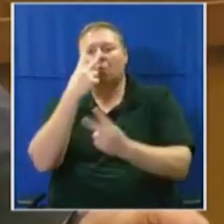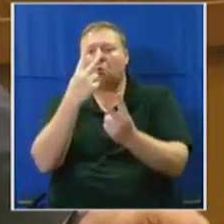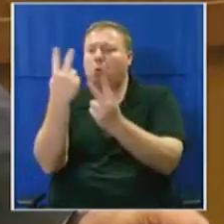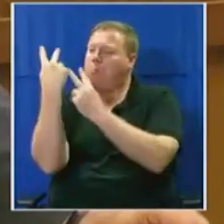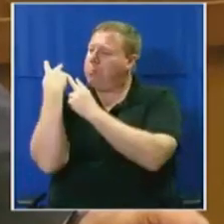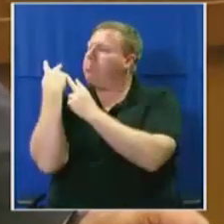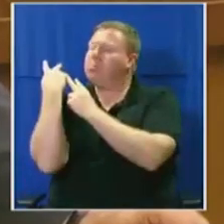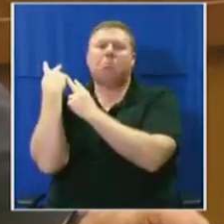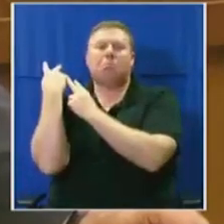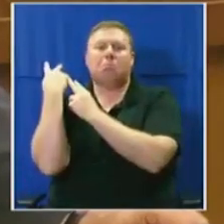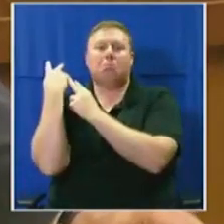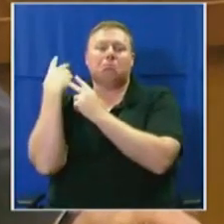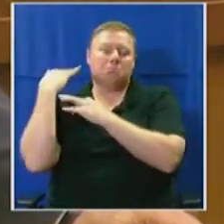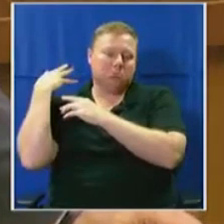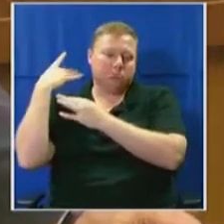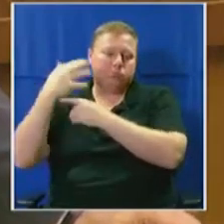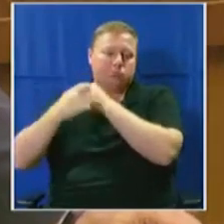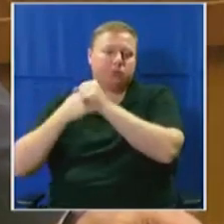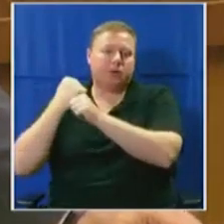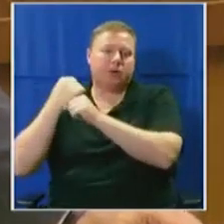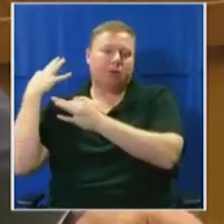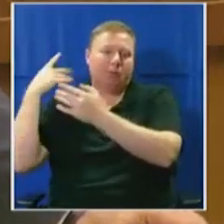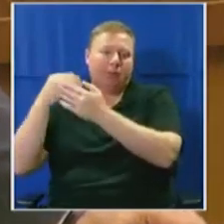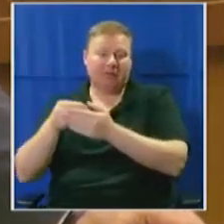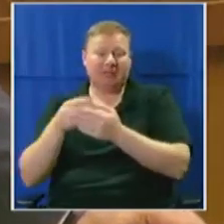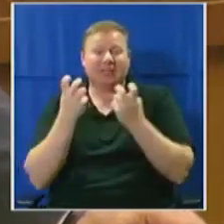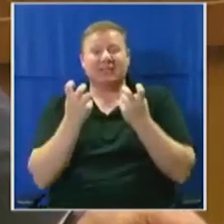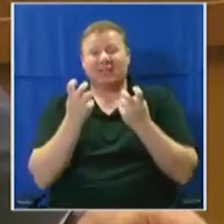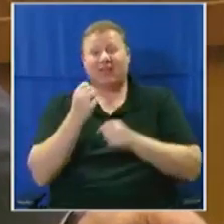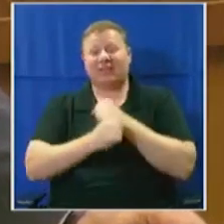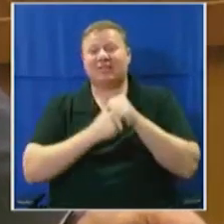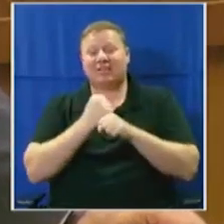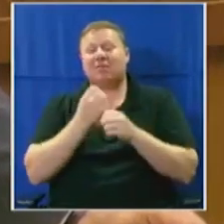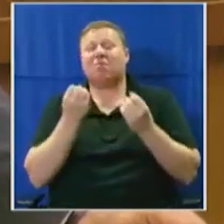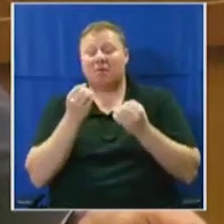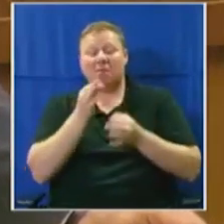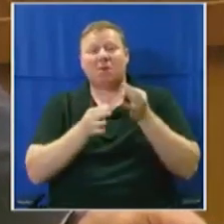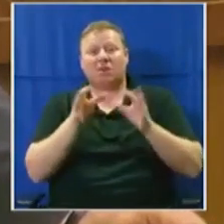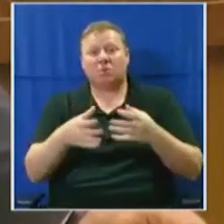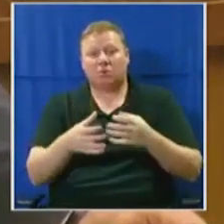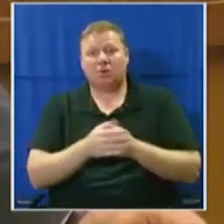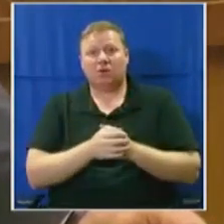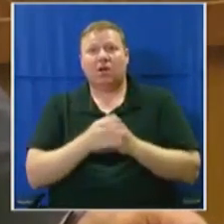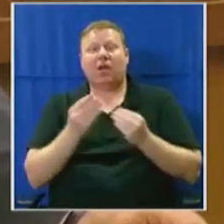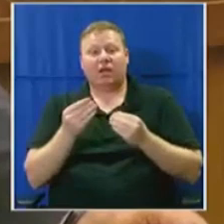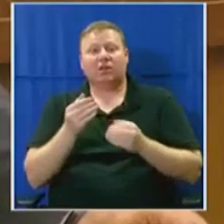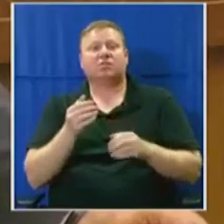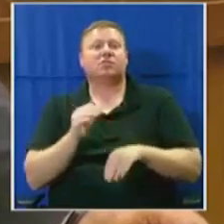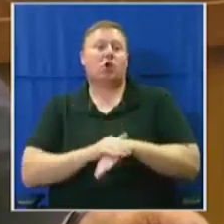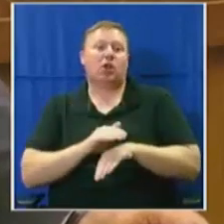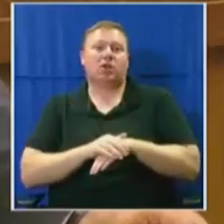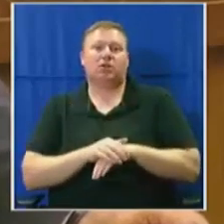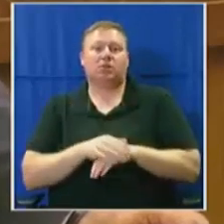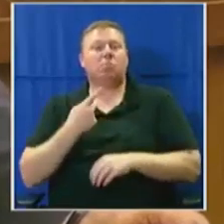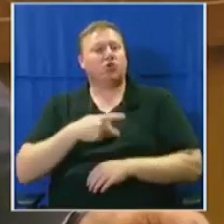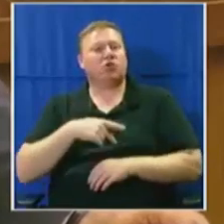came from during this whole year. It has been a difficult year for many of the parties and for many of the colleagues on a personal level. But